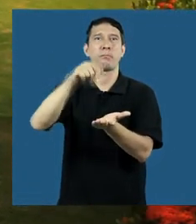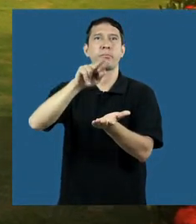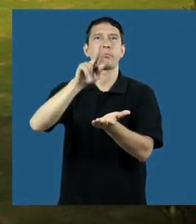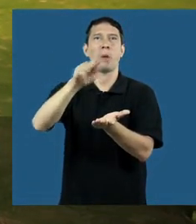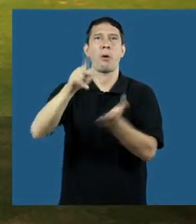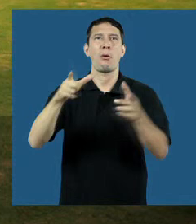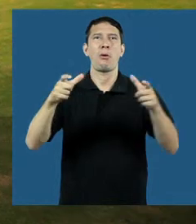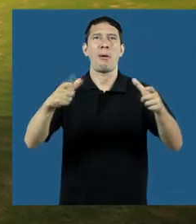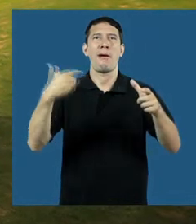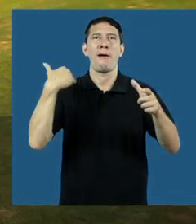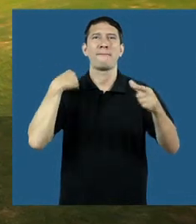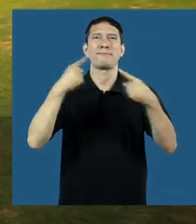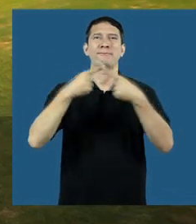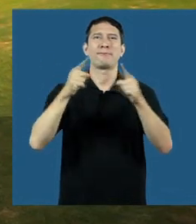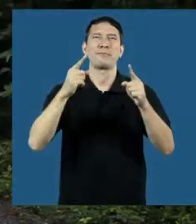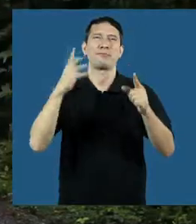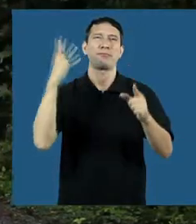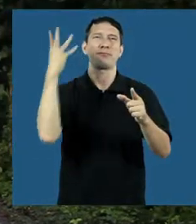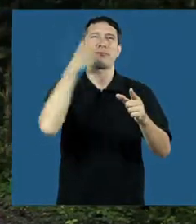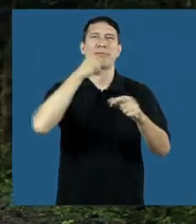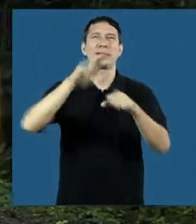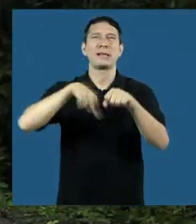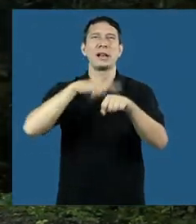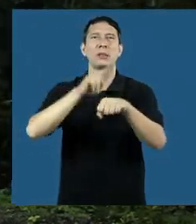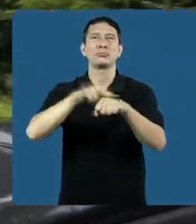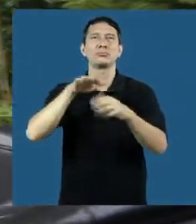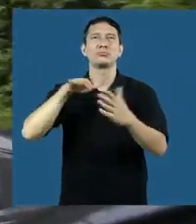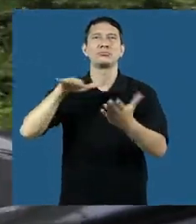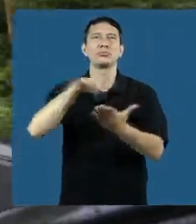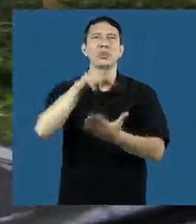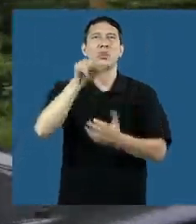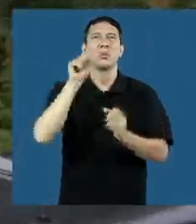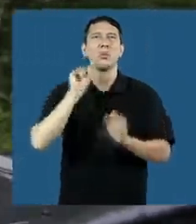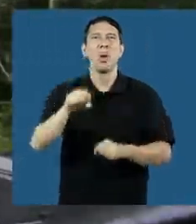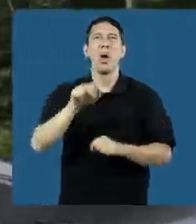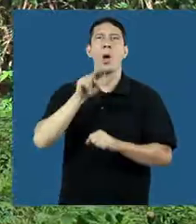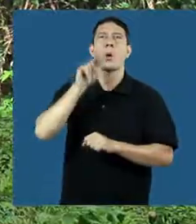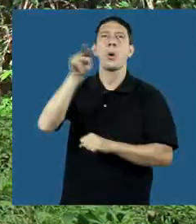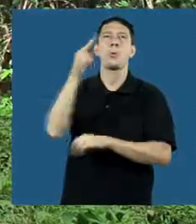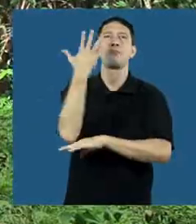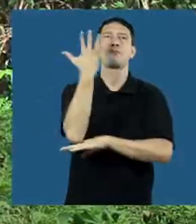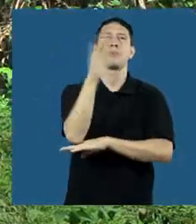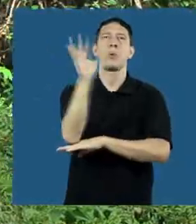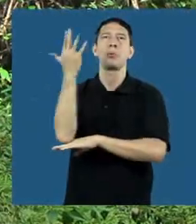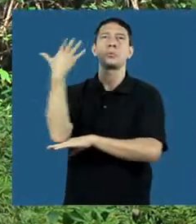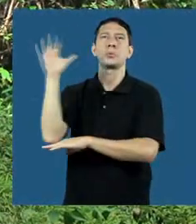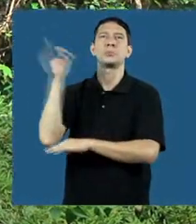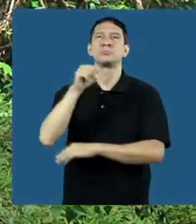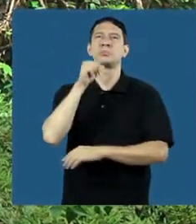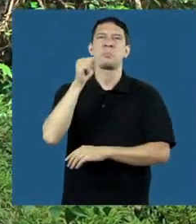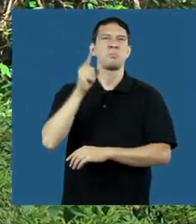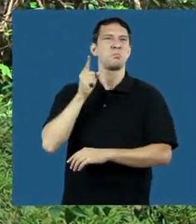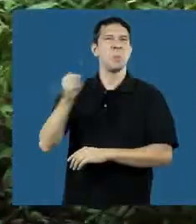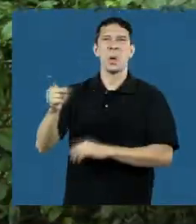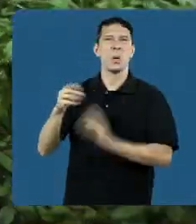Center for Nature Studies and Ecological Tours is a pristine forest not far from Bangkok. There are adventure activities